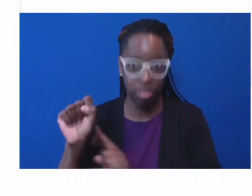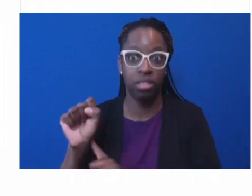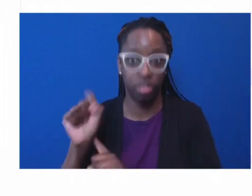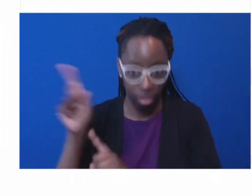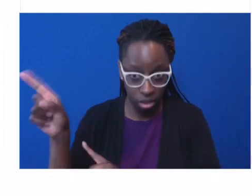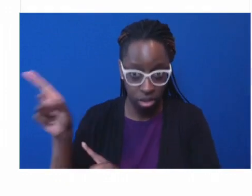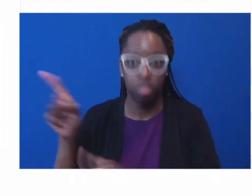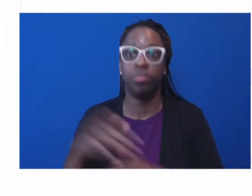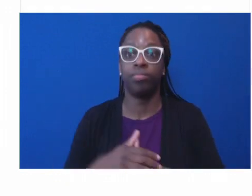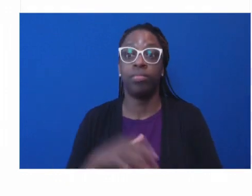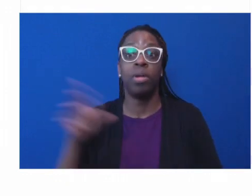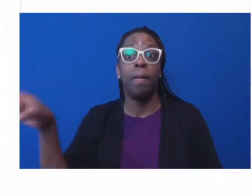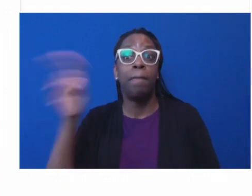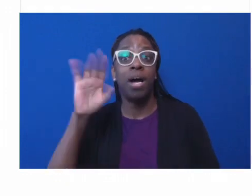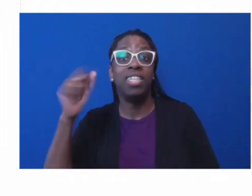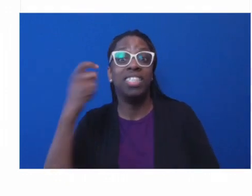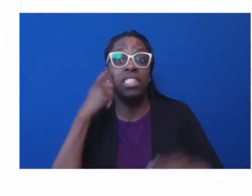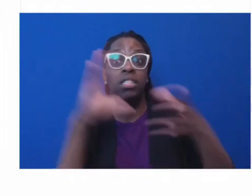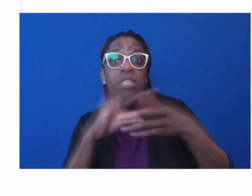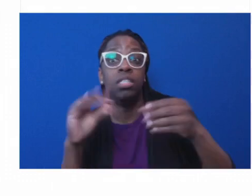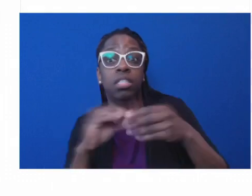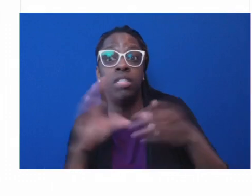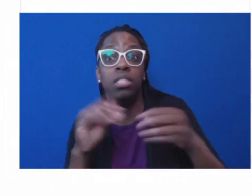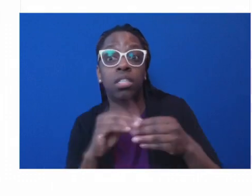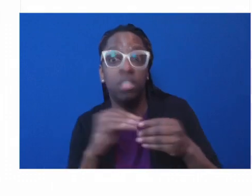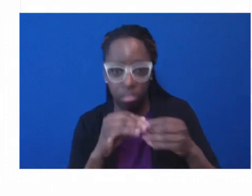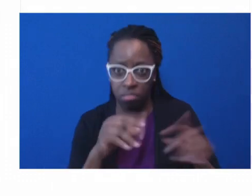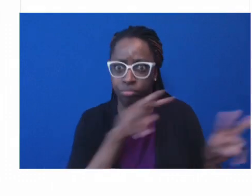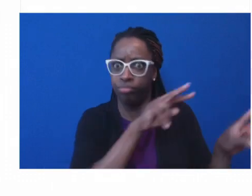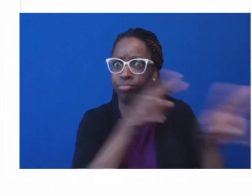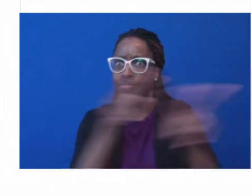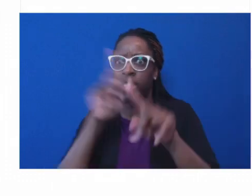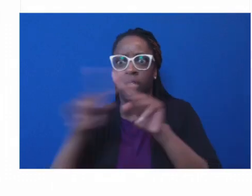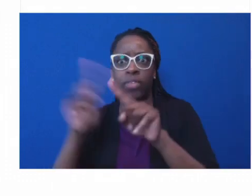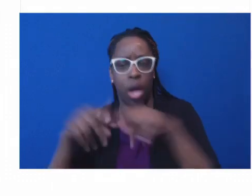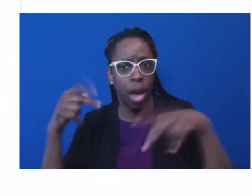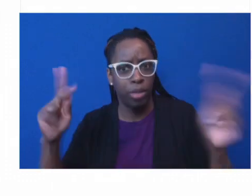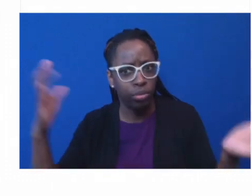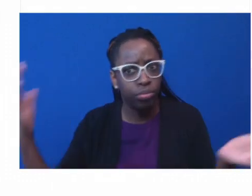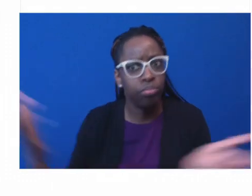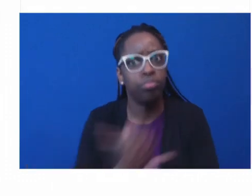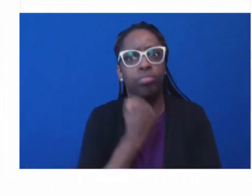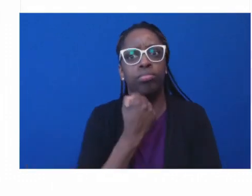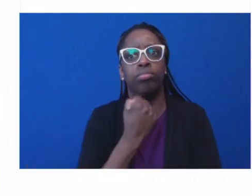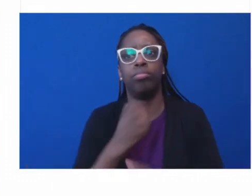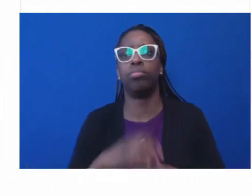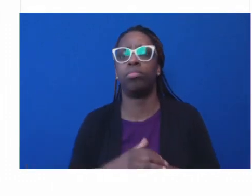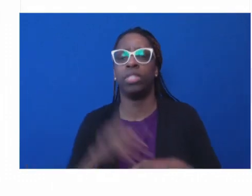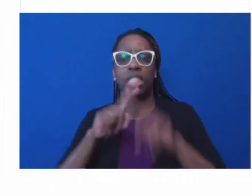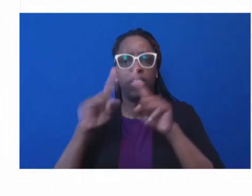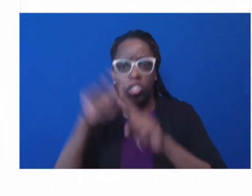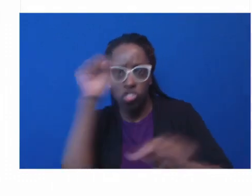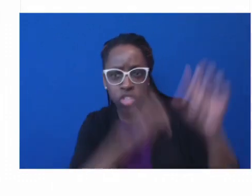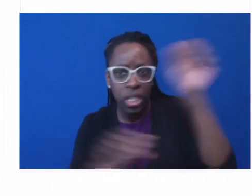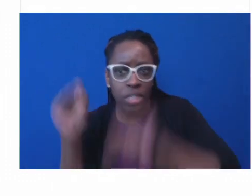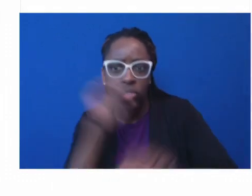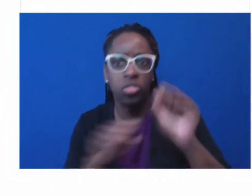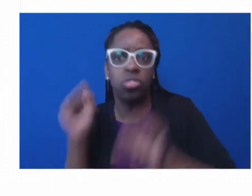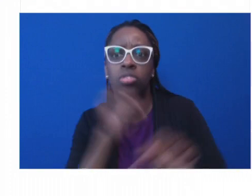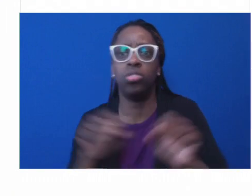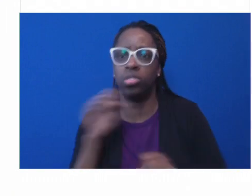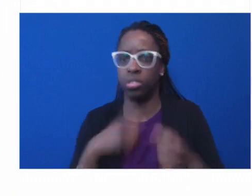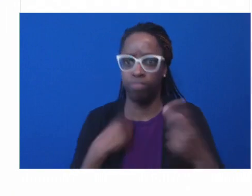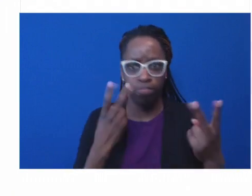opportunities and strategies to meet the need or not. In some cases, there might be a rich abundance of social and civic